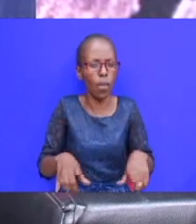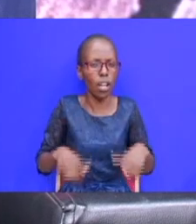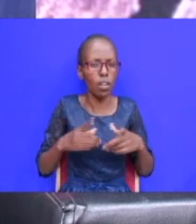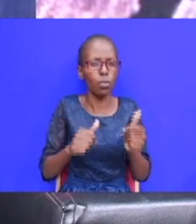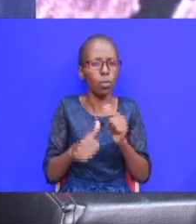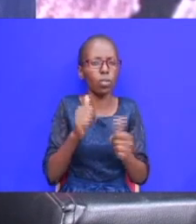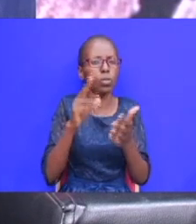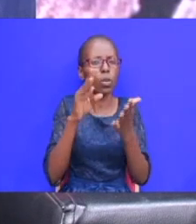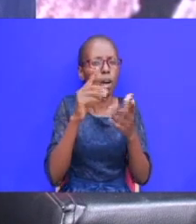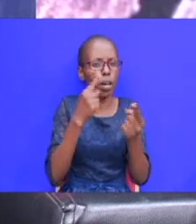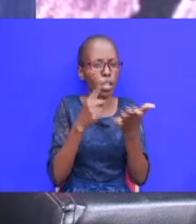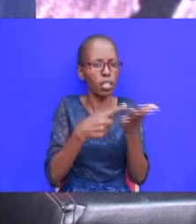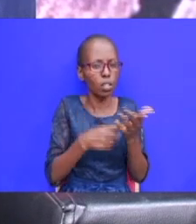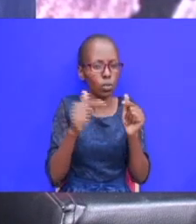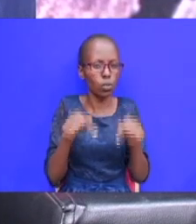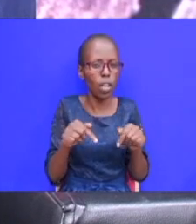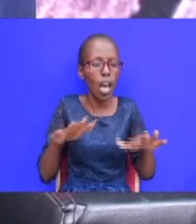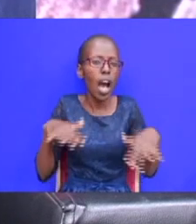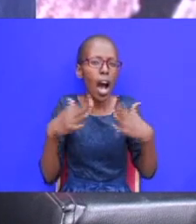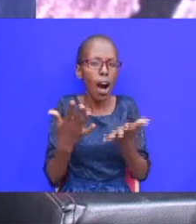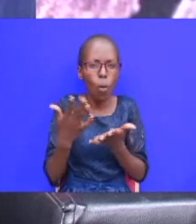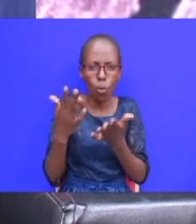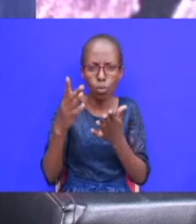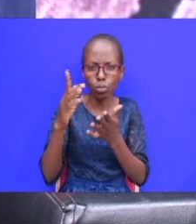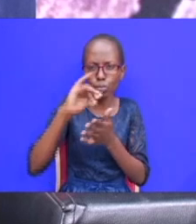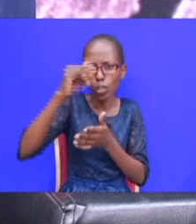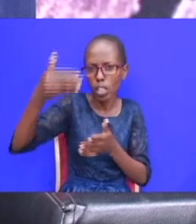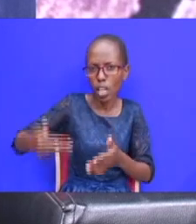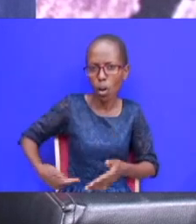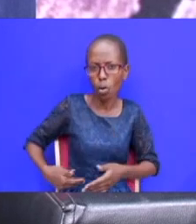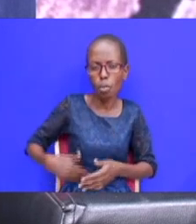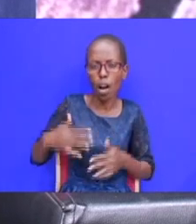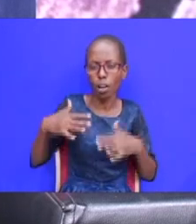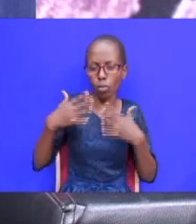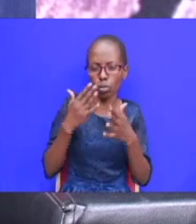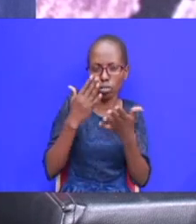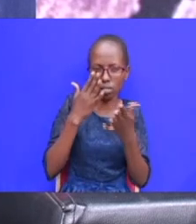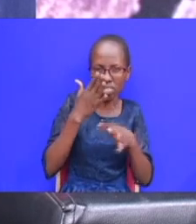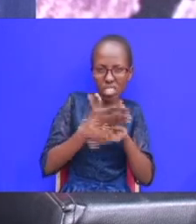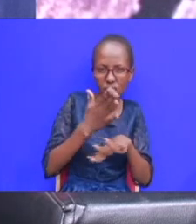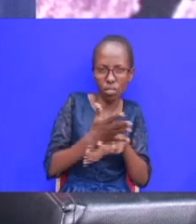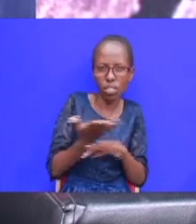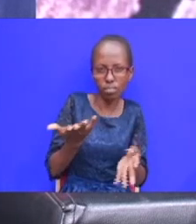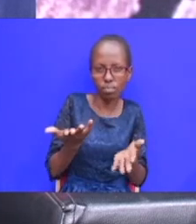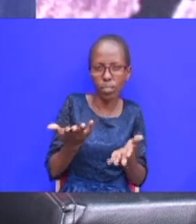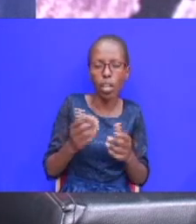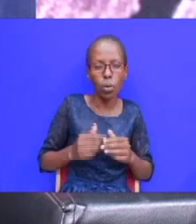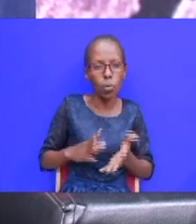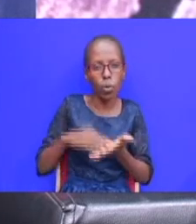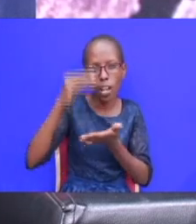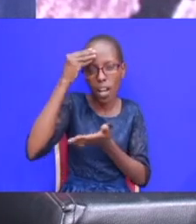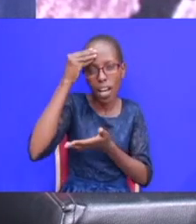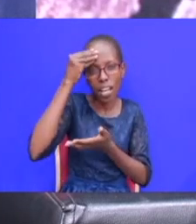uh from how jacob was deceived the deception continues we will learn and and